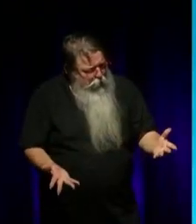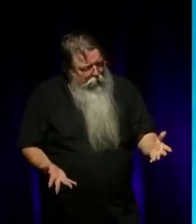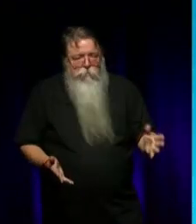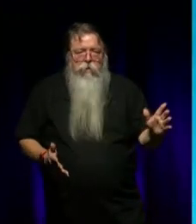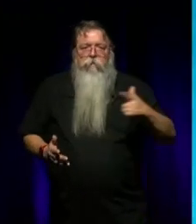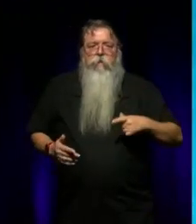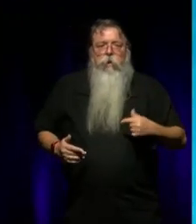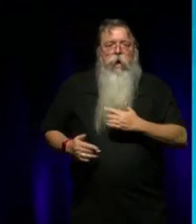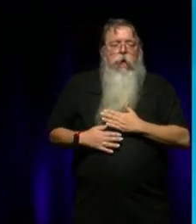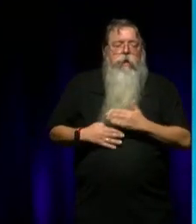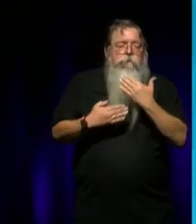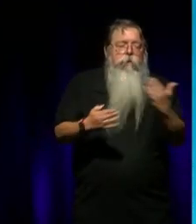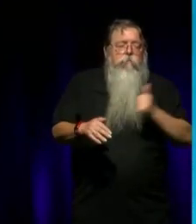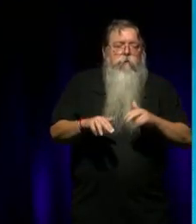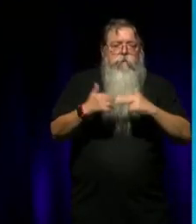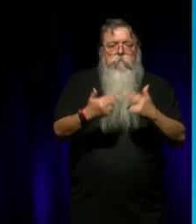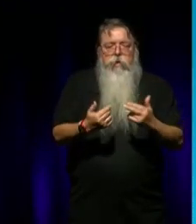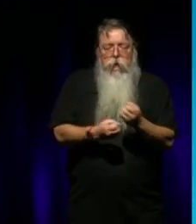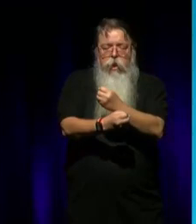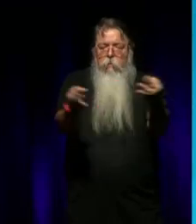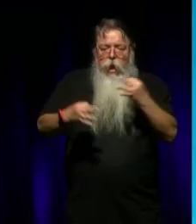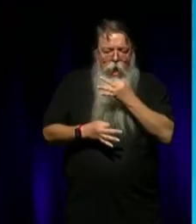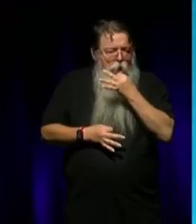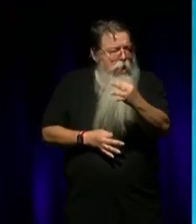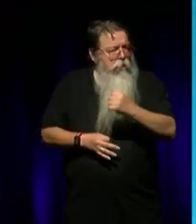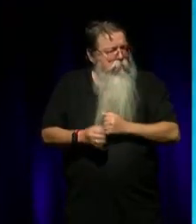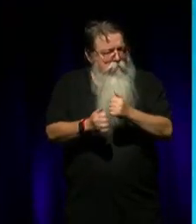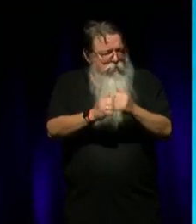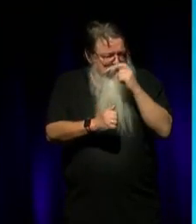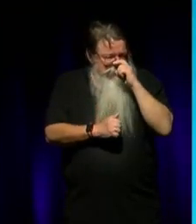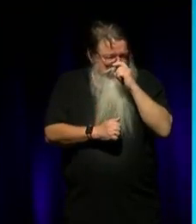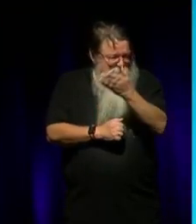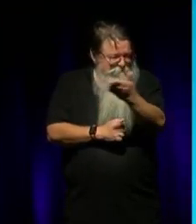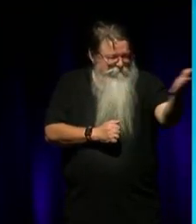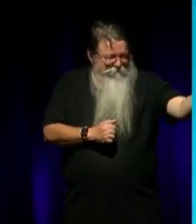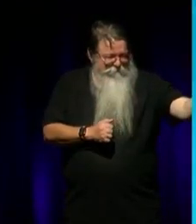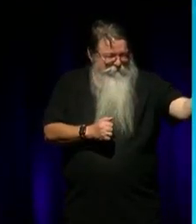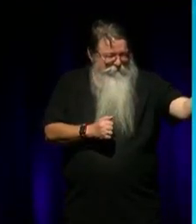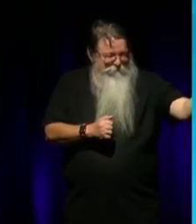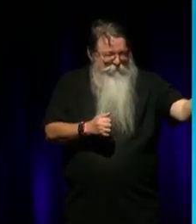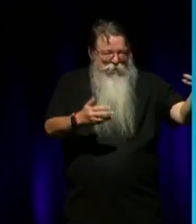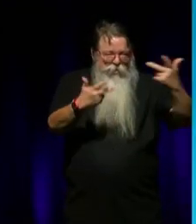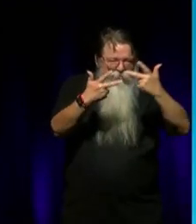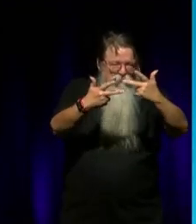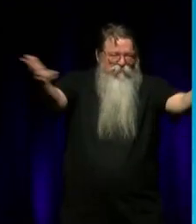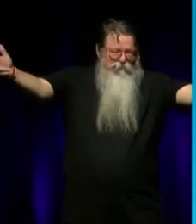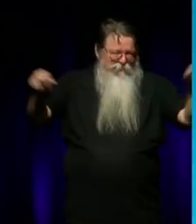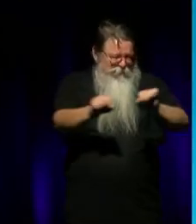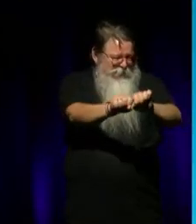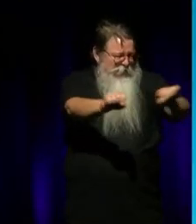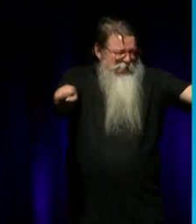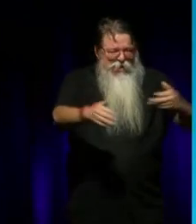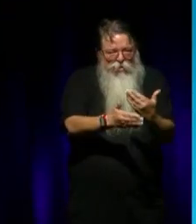one asked my brothers and sisters for us to be public. You know? And we became public, because of working so